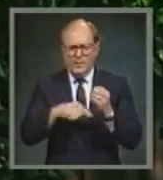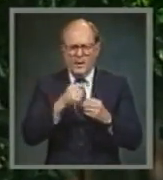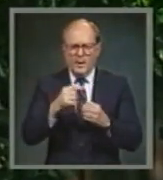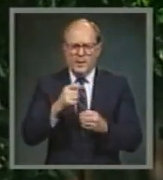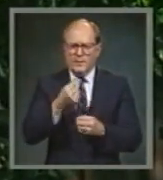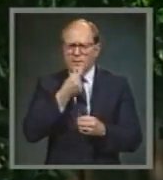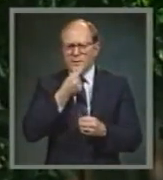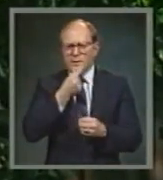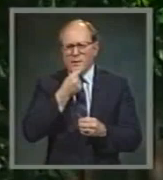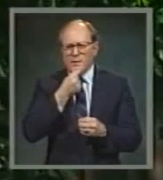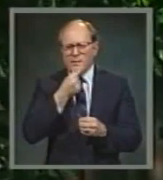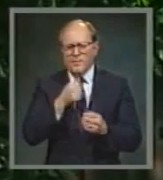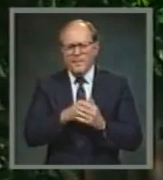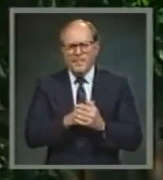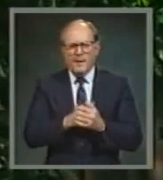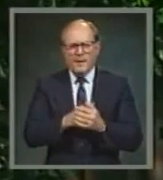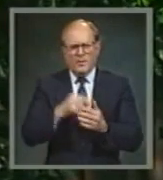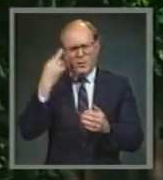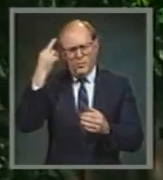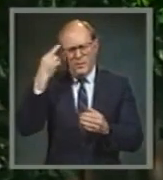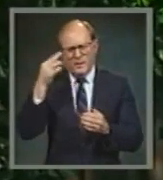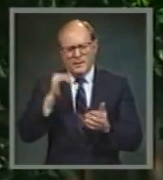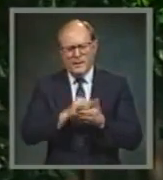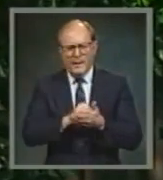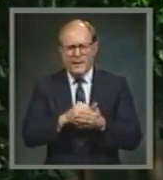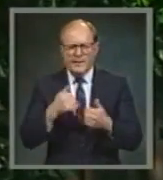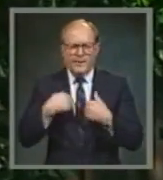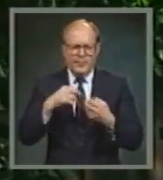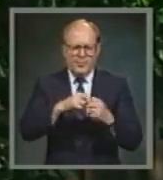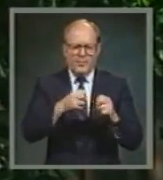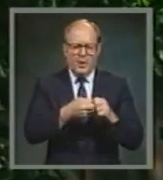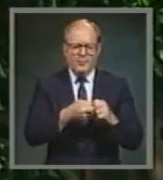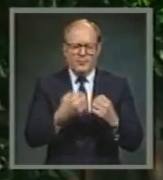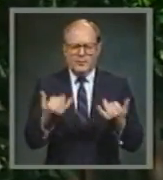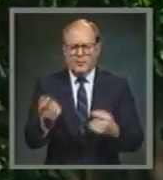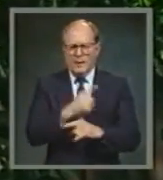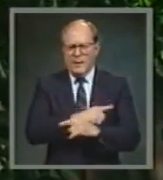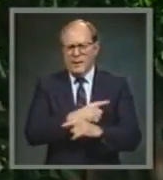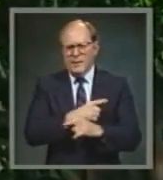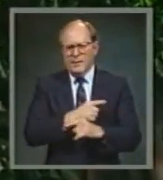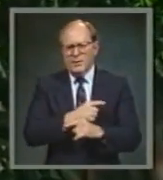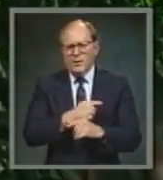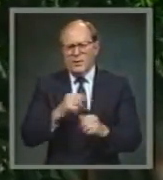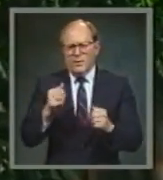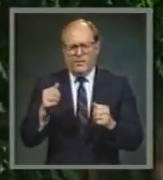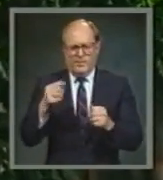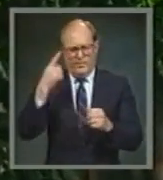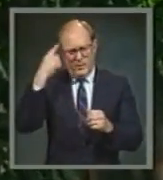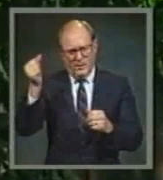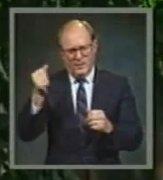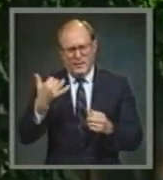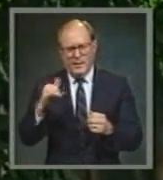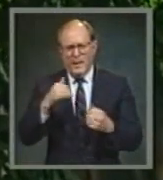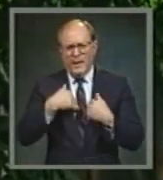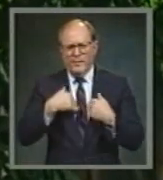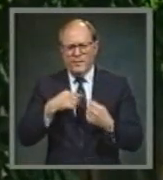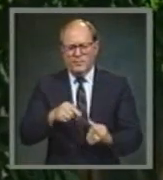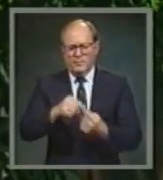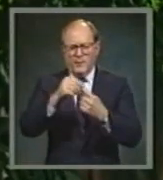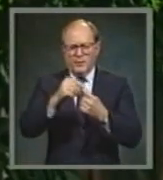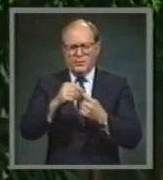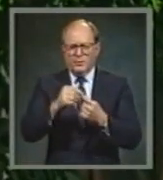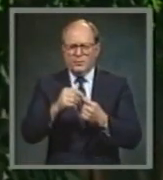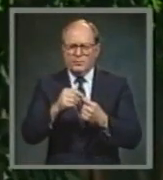homosexuality. And the reason it's so controversial is that having been given the status of special interest group, this